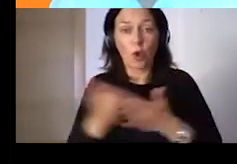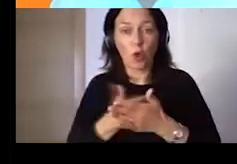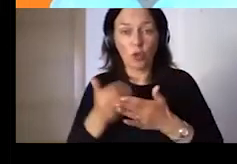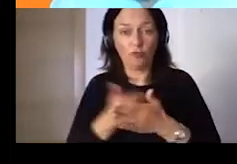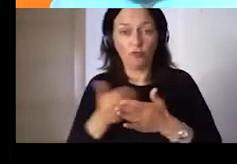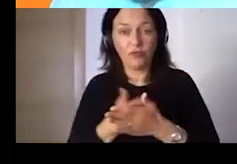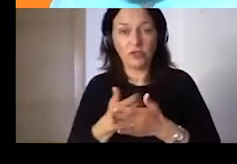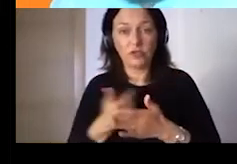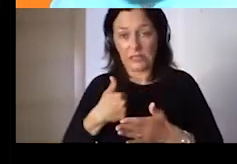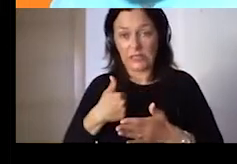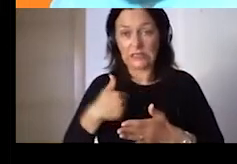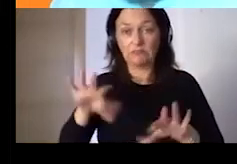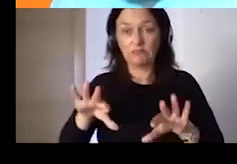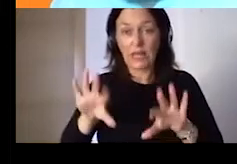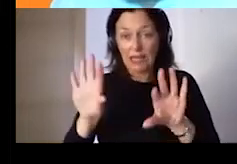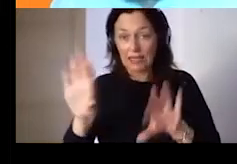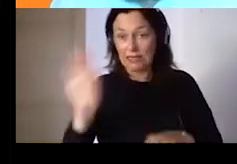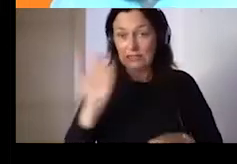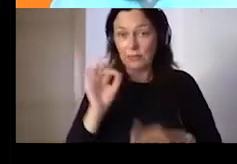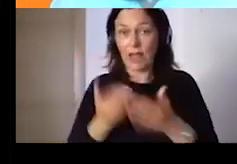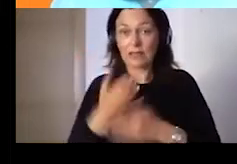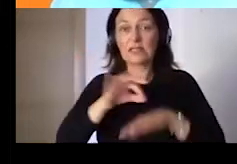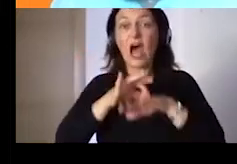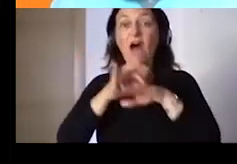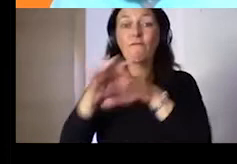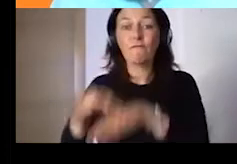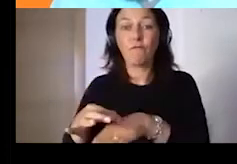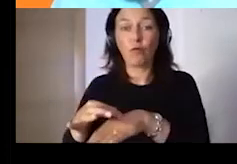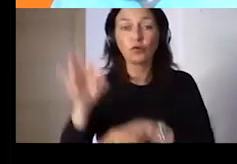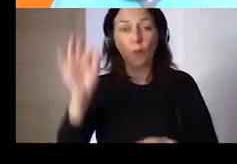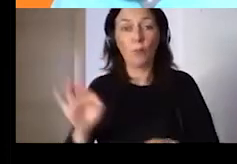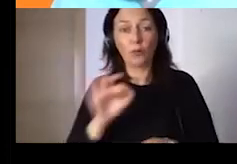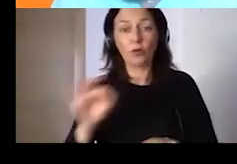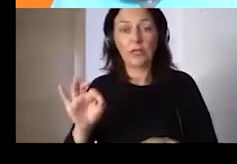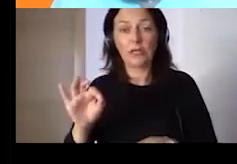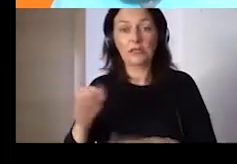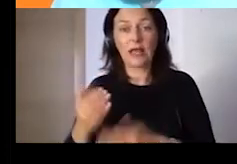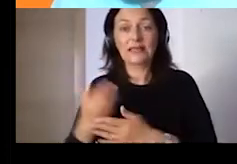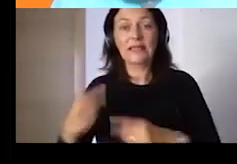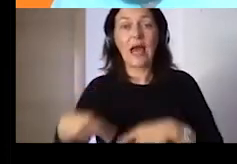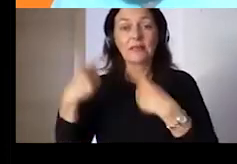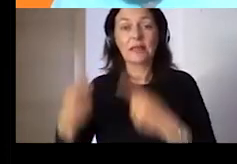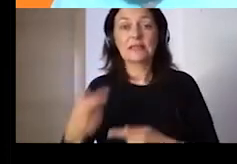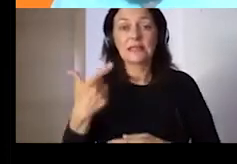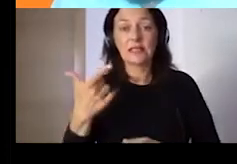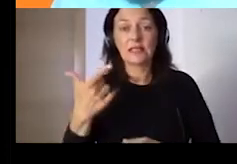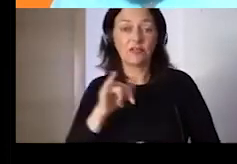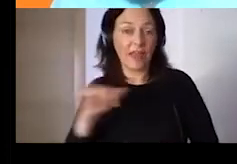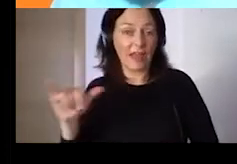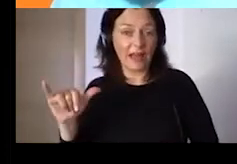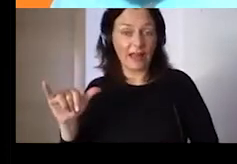And what we do, we represent, first of all, 25,000 digital competence centers